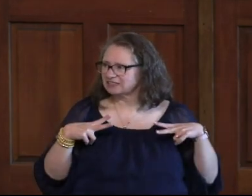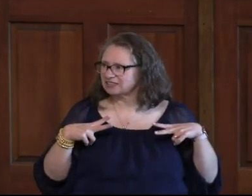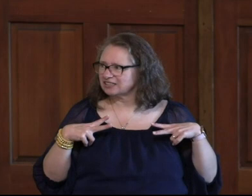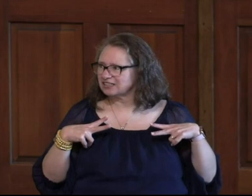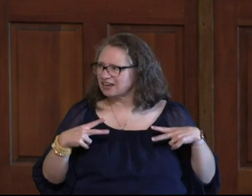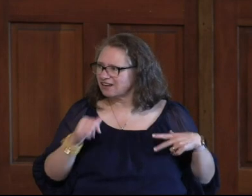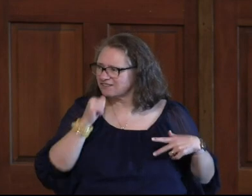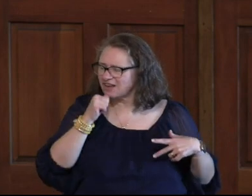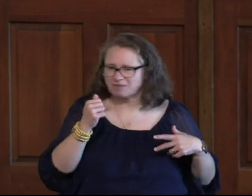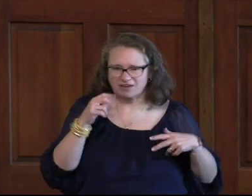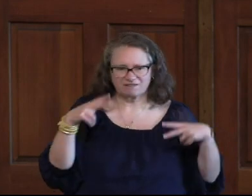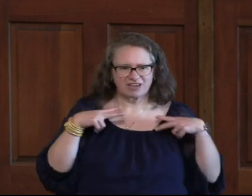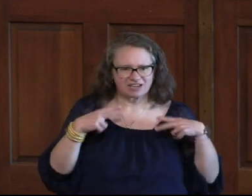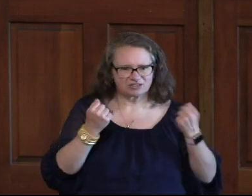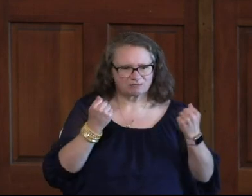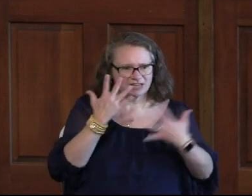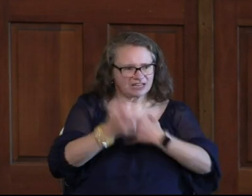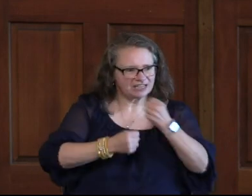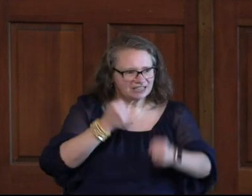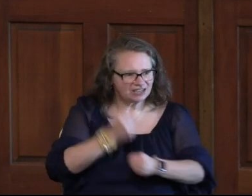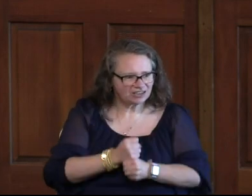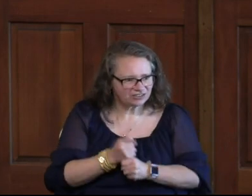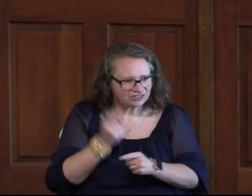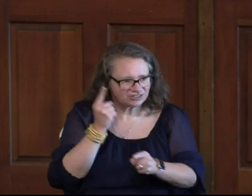On A Vacation In Years Right That's What You're Thinking